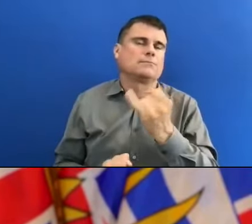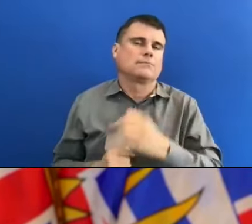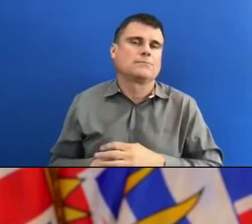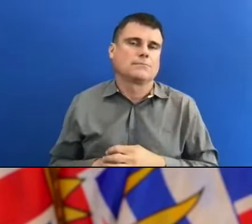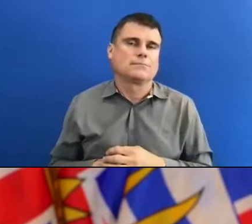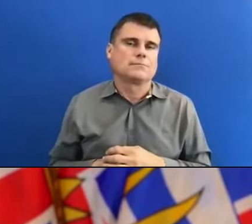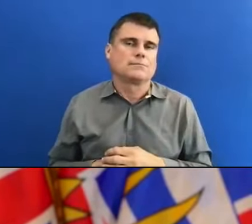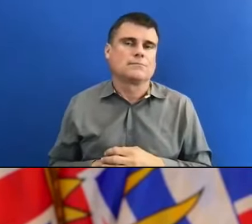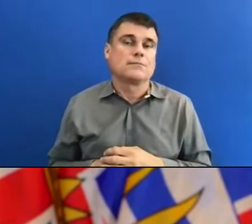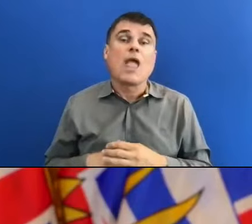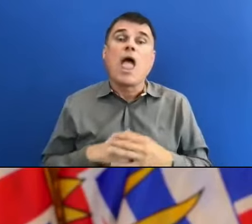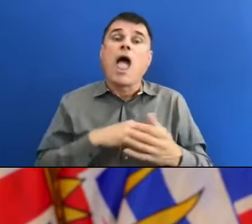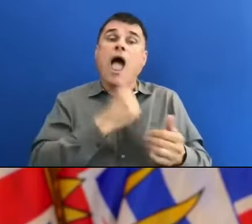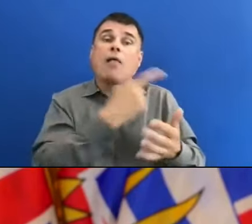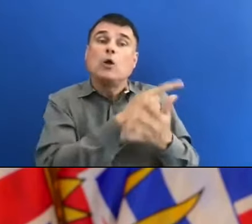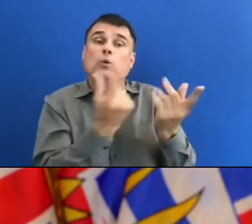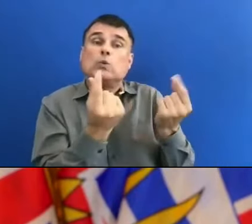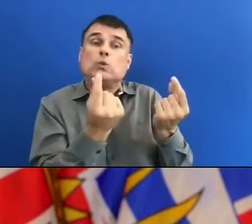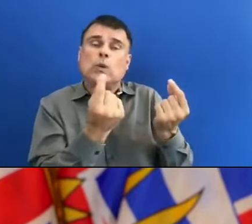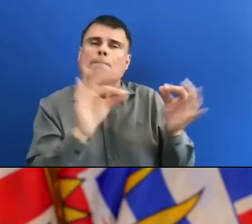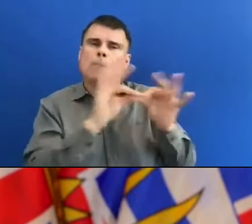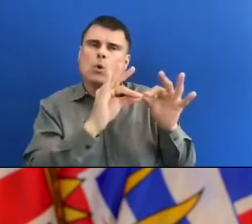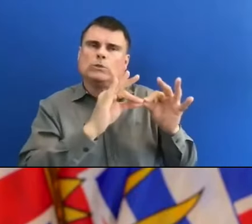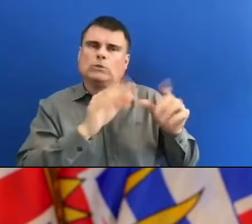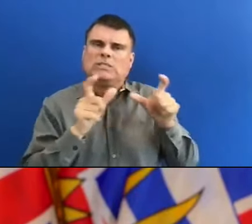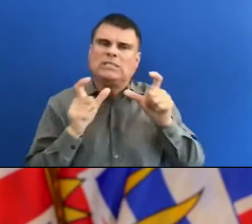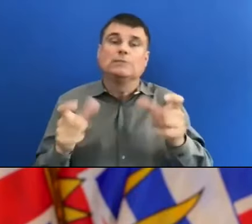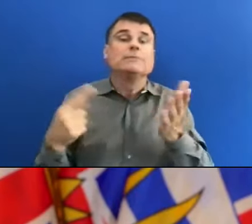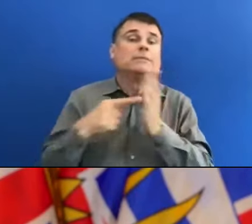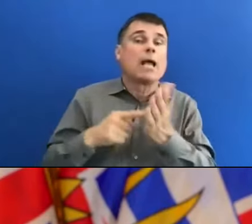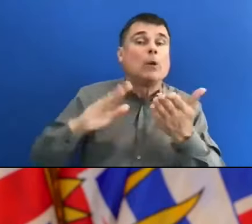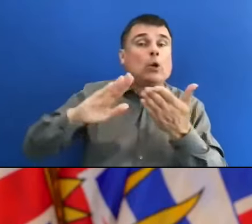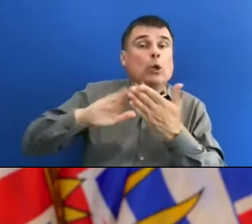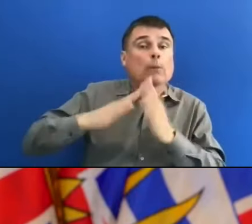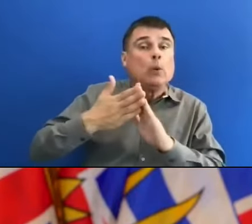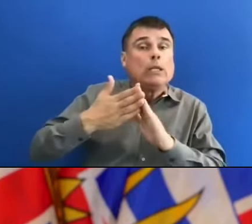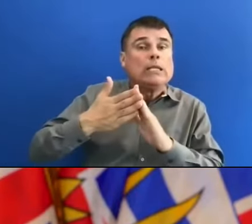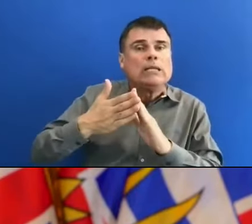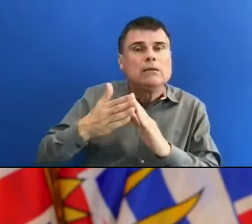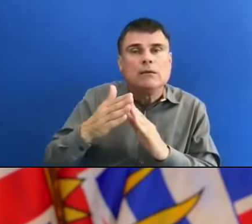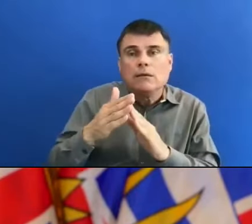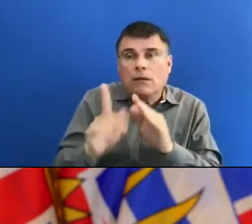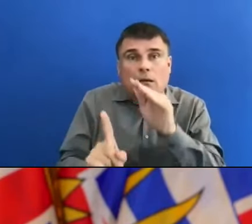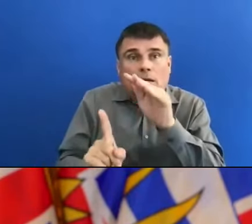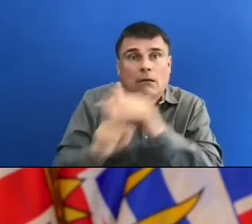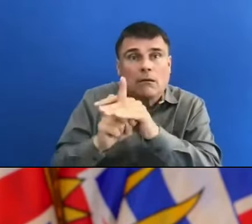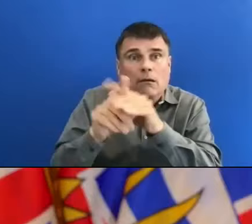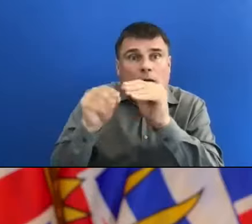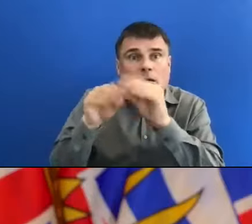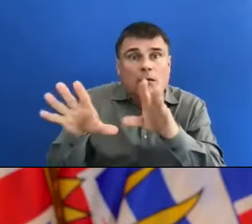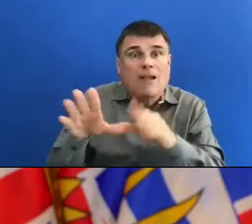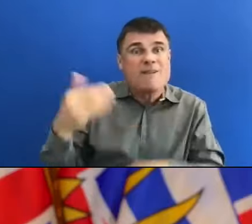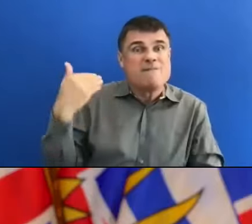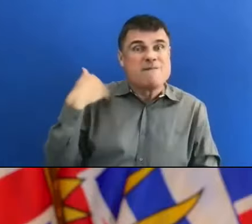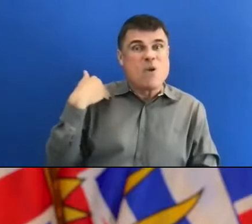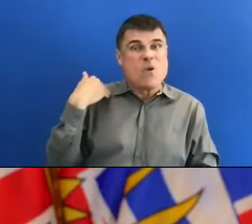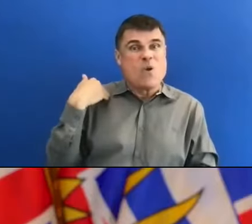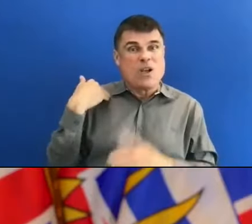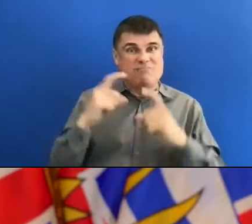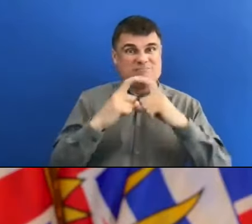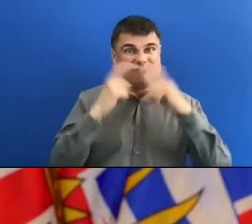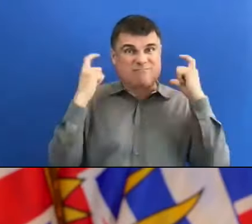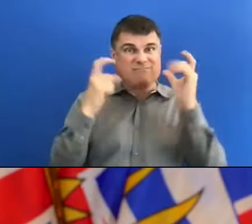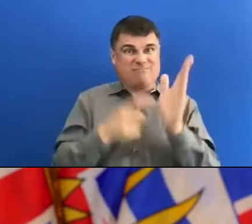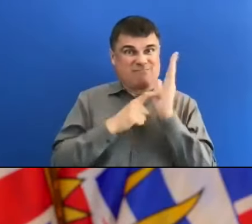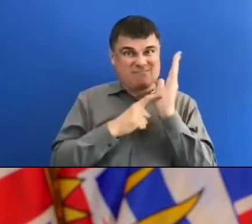is having low rates of transmission in our communities. And when we put the mask mandate in place, it was because we were seeing